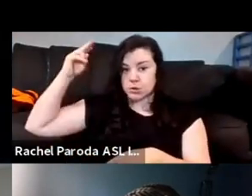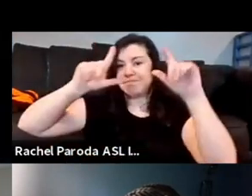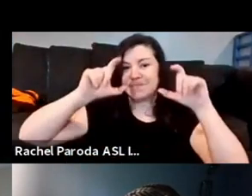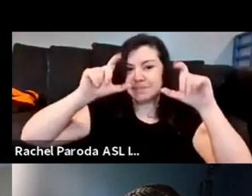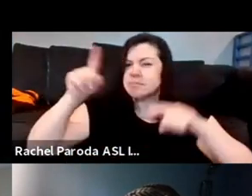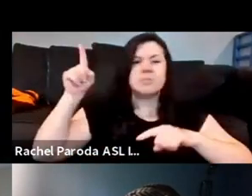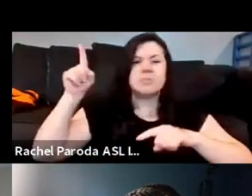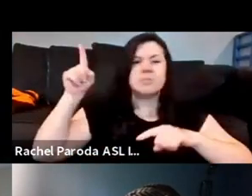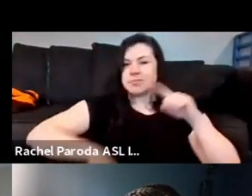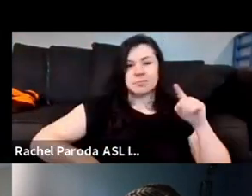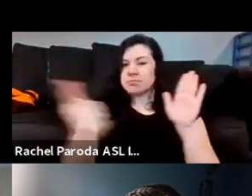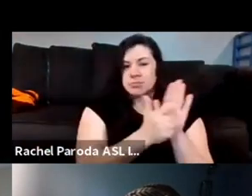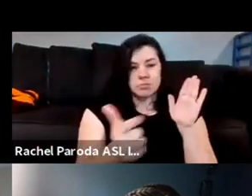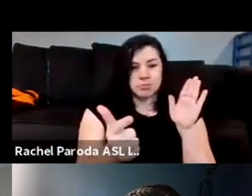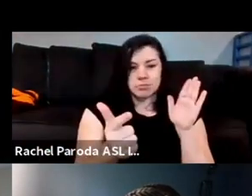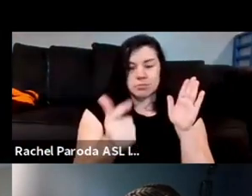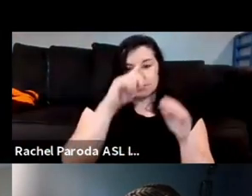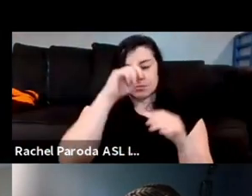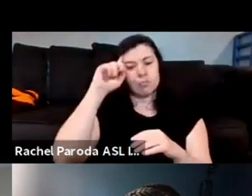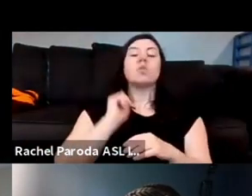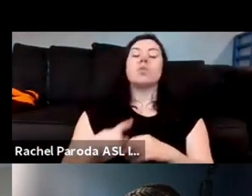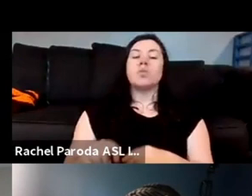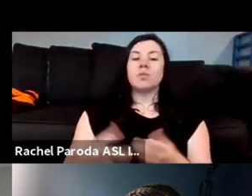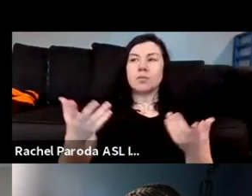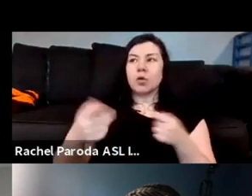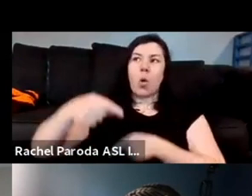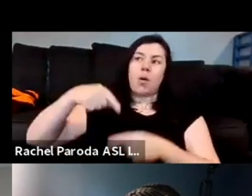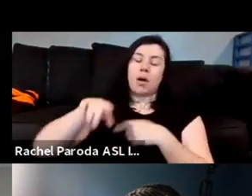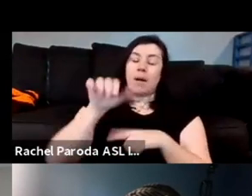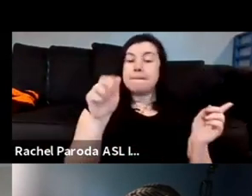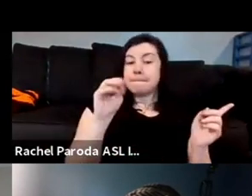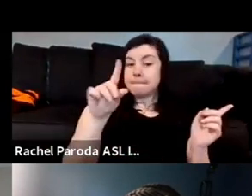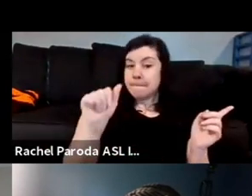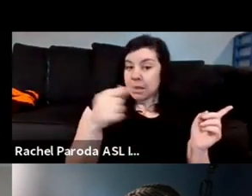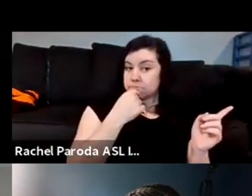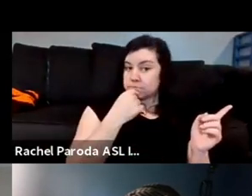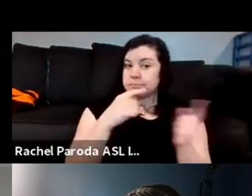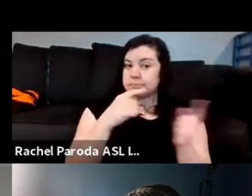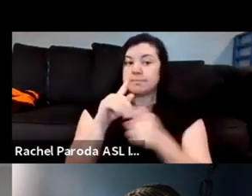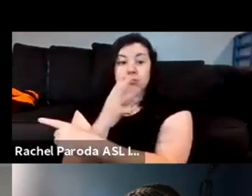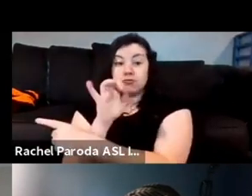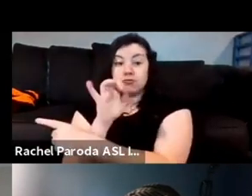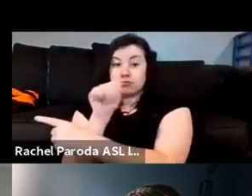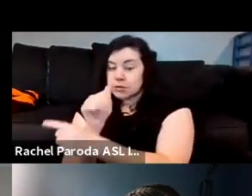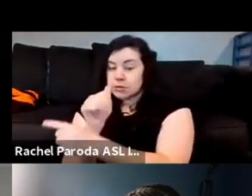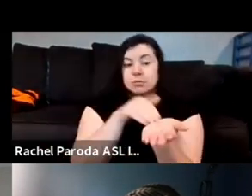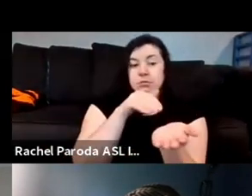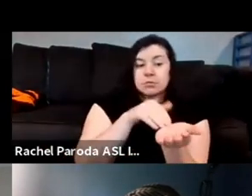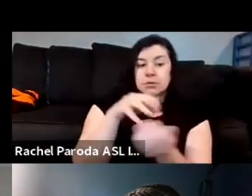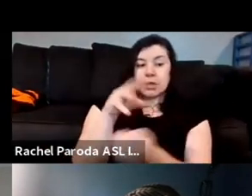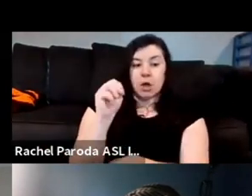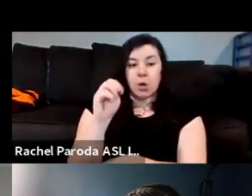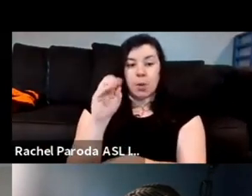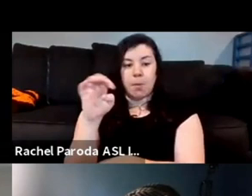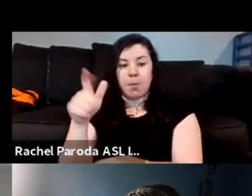way and i think it goes back to what um amanda was saying and what theresa was saying and i think what dr morgan is saying is this idea of the